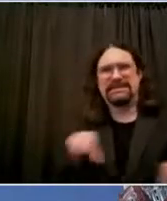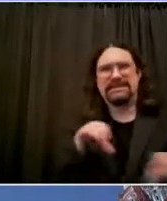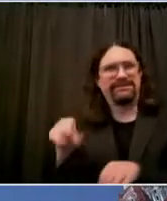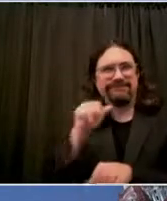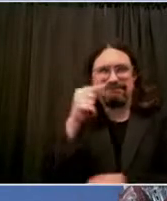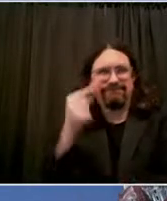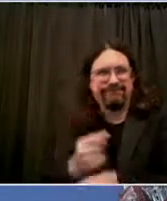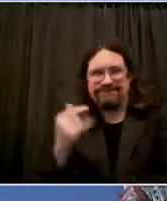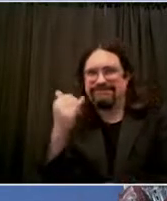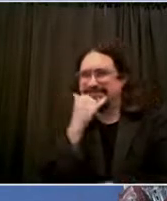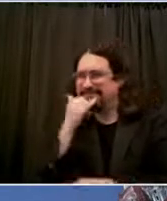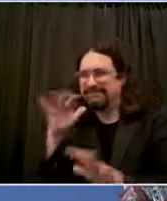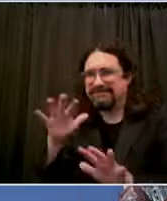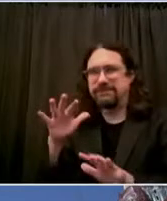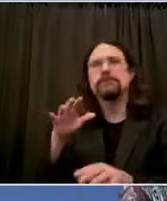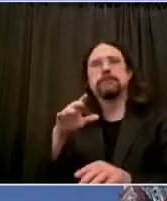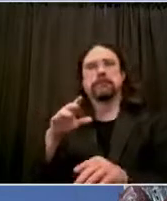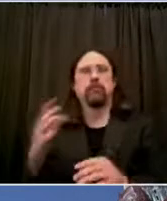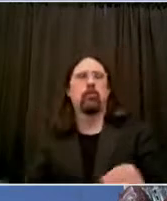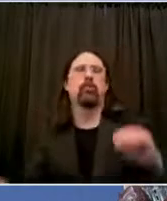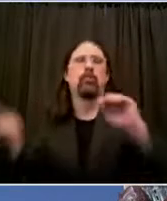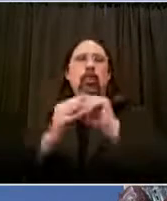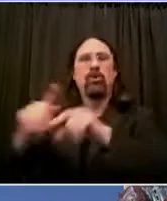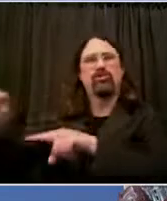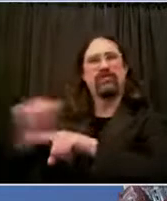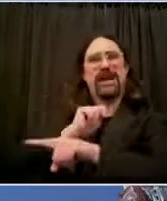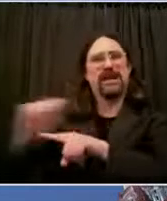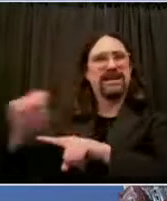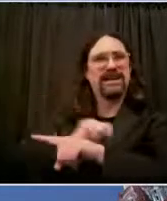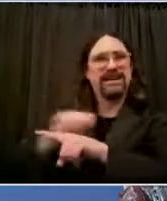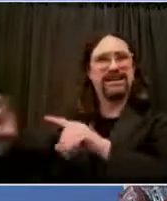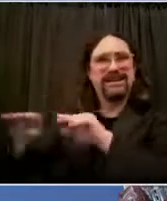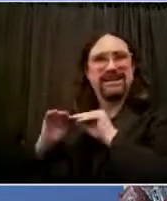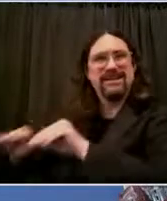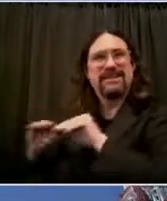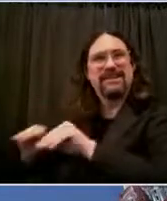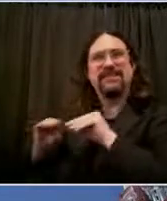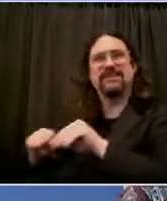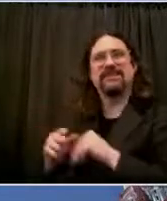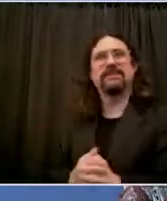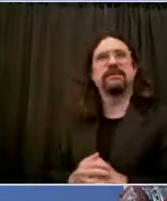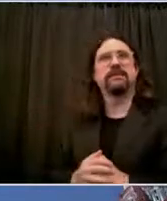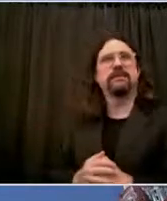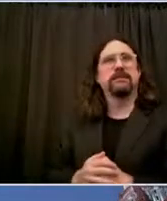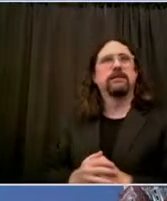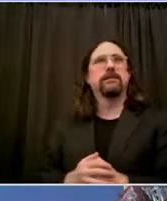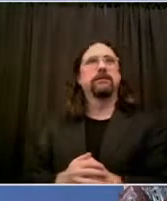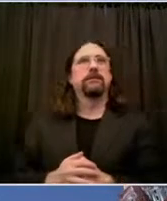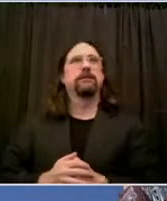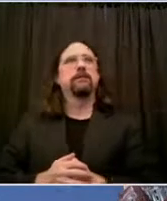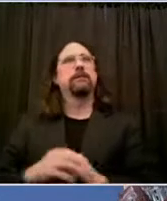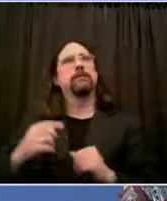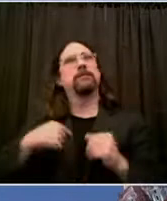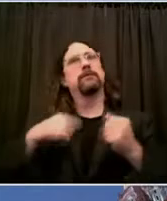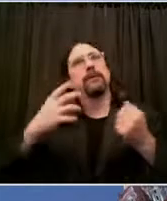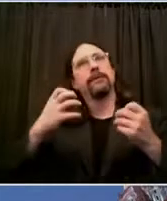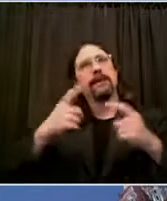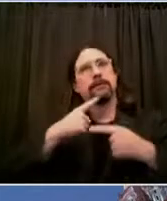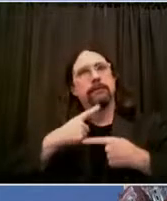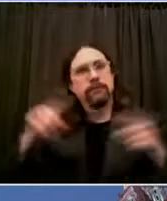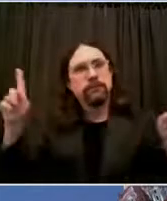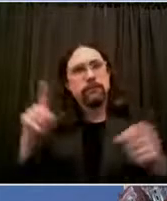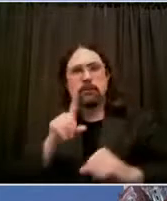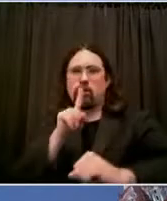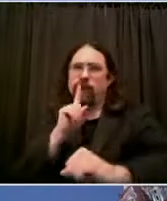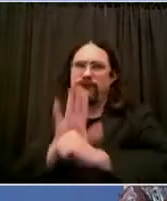I want to affirm that I broadly support all of these bills. There are some specific details being worked through, but I'm confident that we will